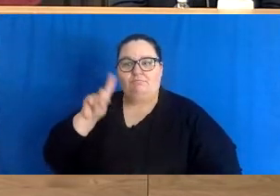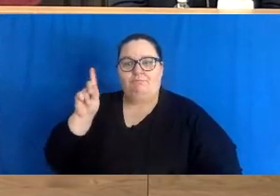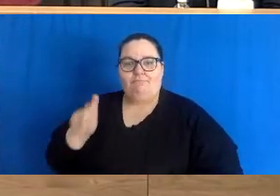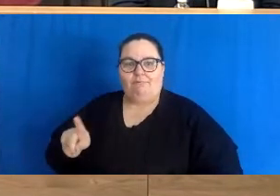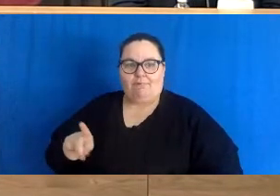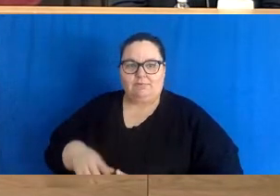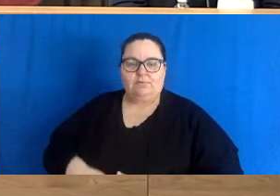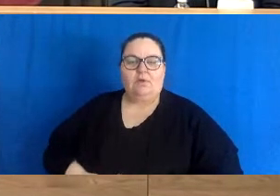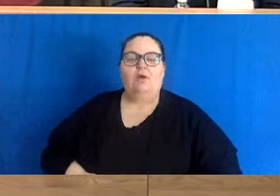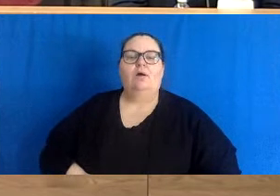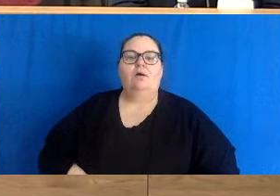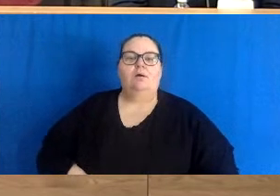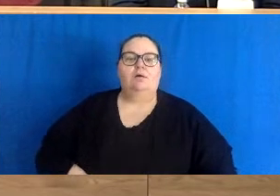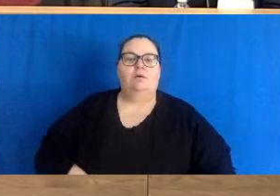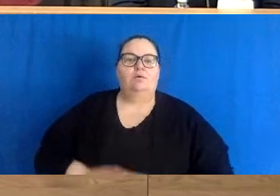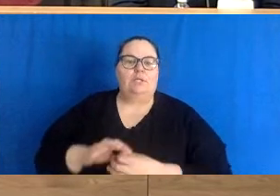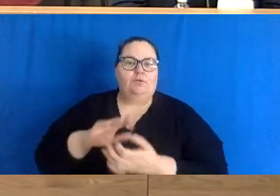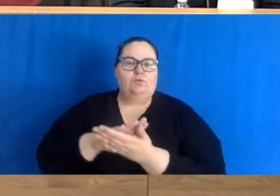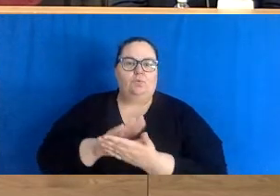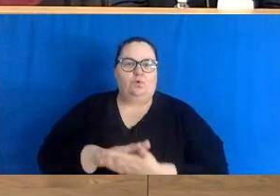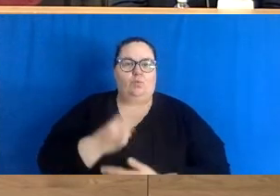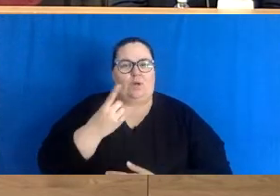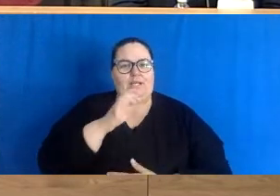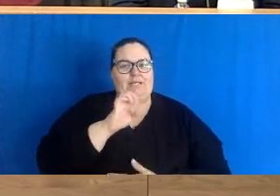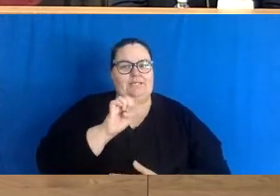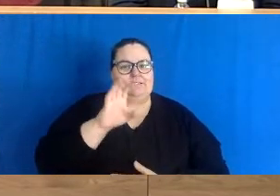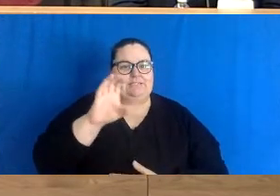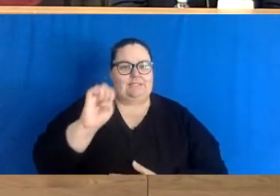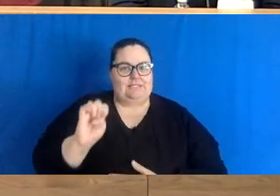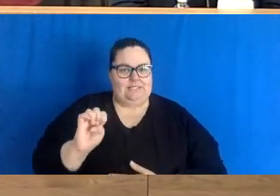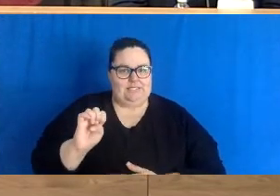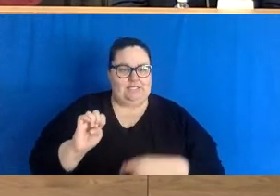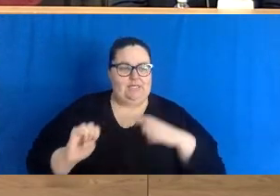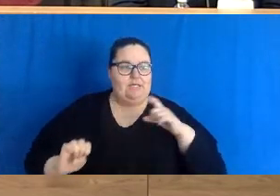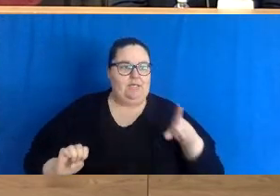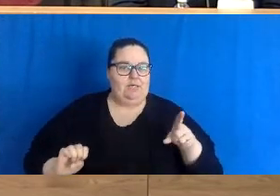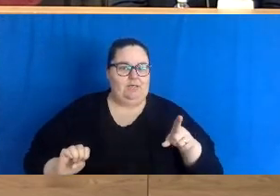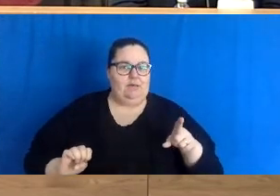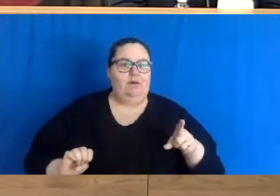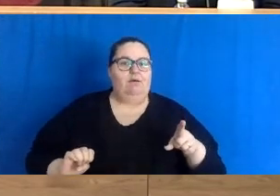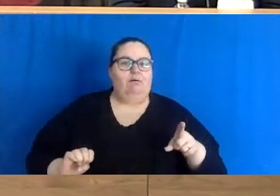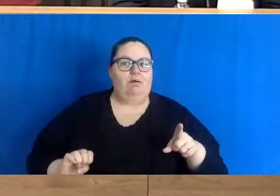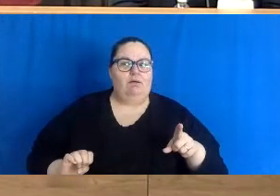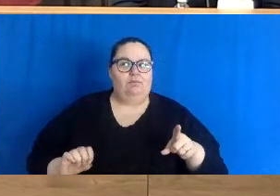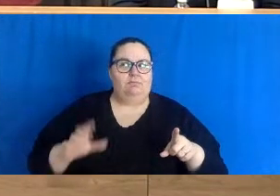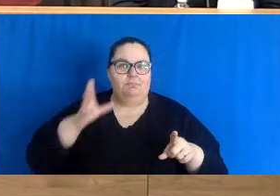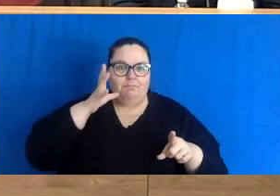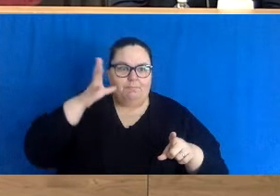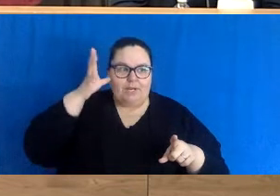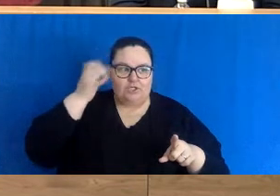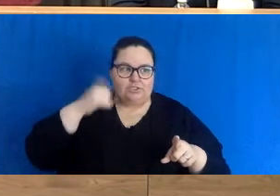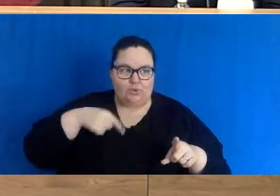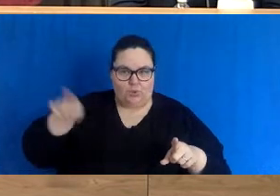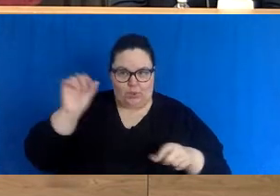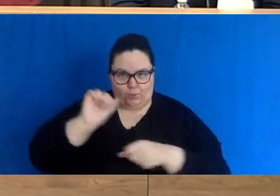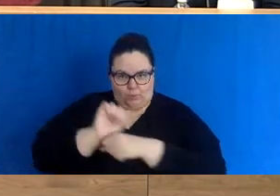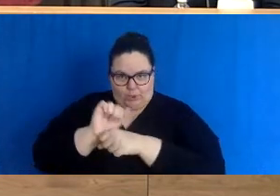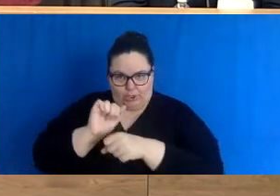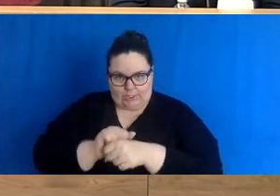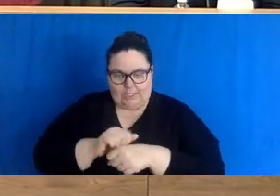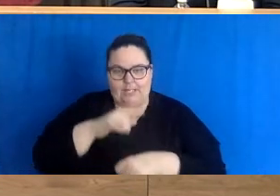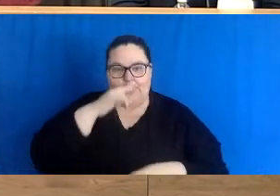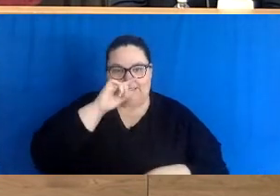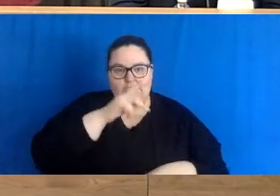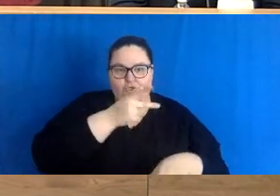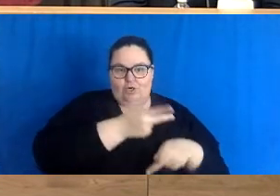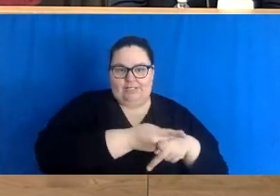early childhood educator. She said because schools are closed, but parents are still going to work, parents are leaving their kids at the daycare, leaving early